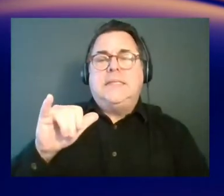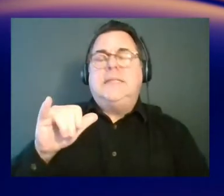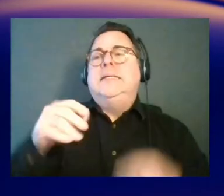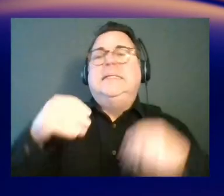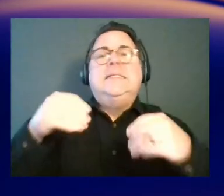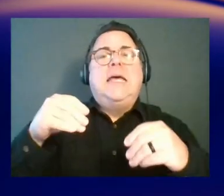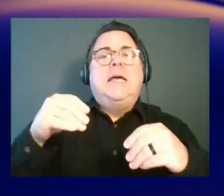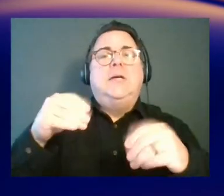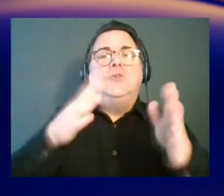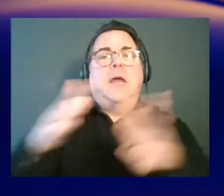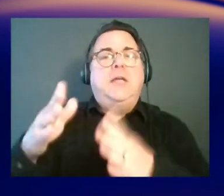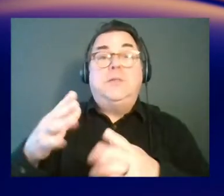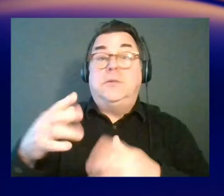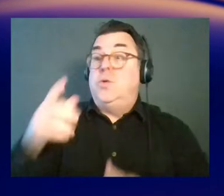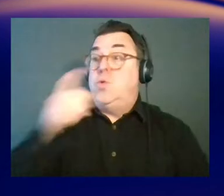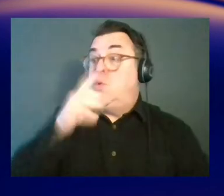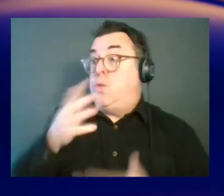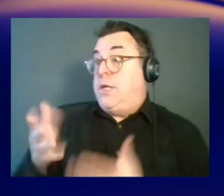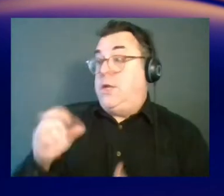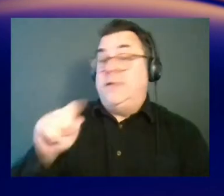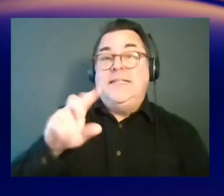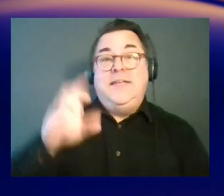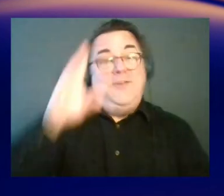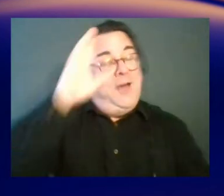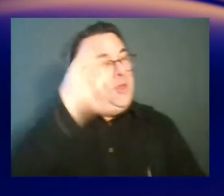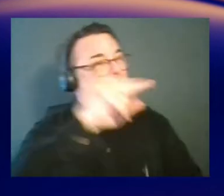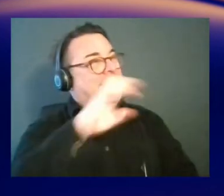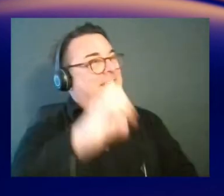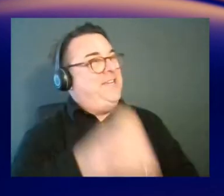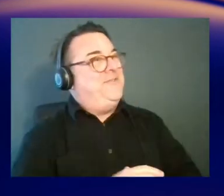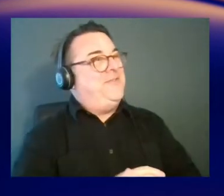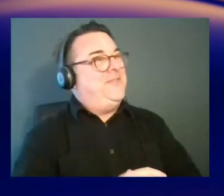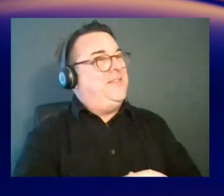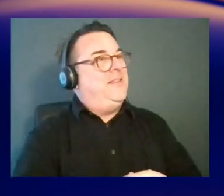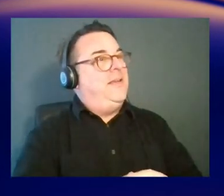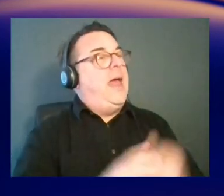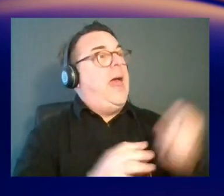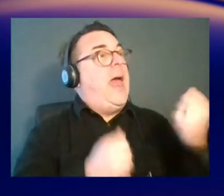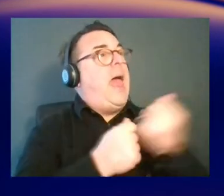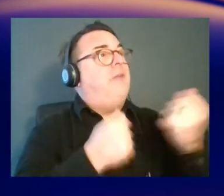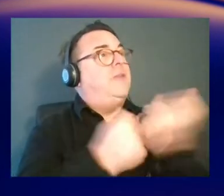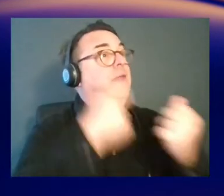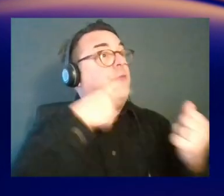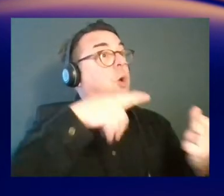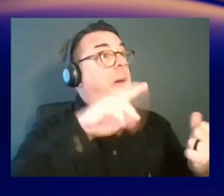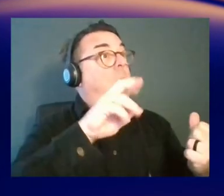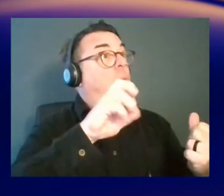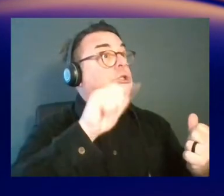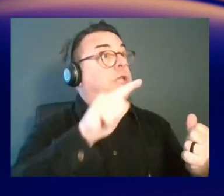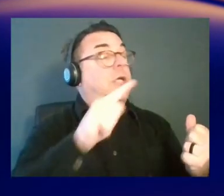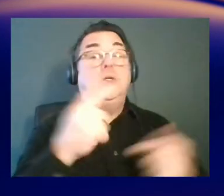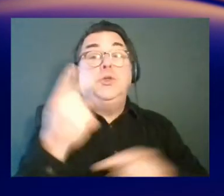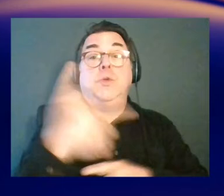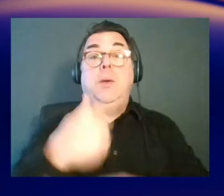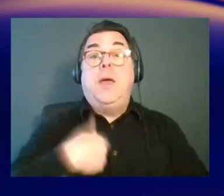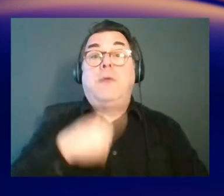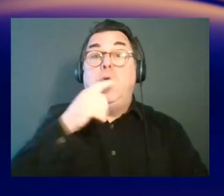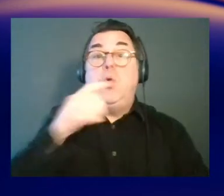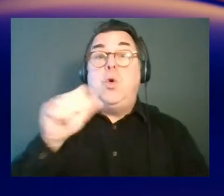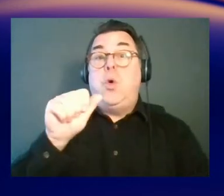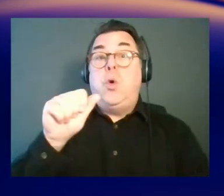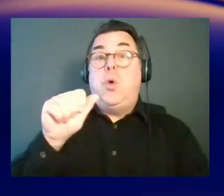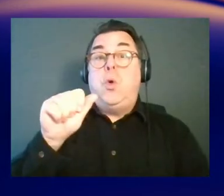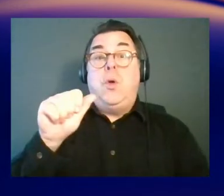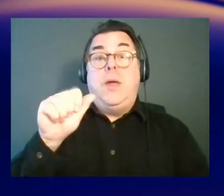AWS. I'm joined with my co-host, Steve. Hey, I'm Steve Roberts, developer advocate for .NET and PowerShell. And we are joined for this session by Erin. And we're to be talking